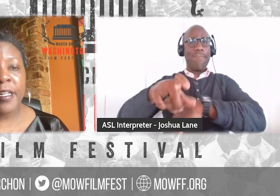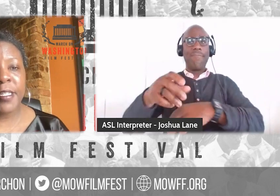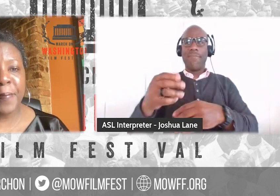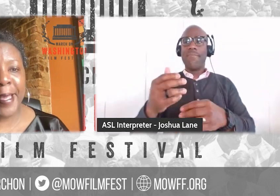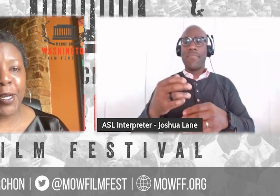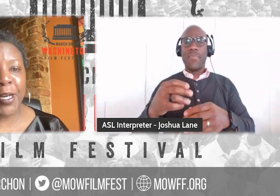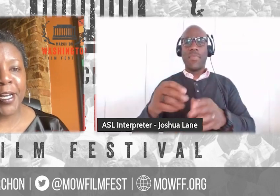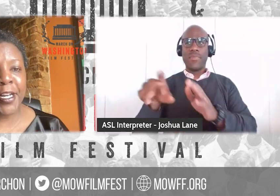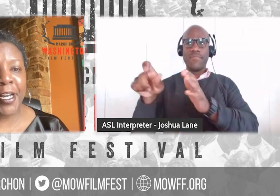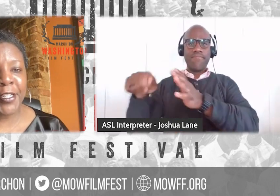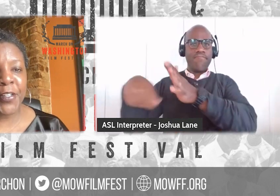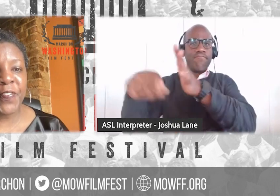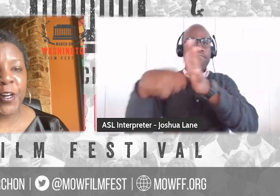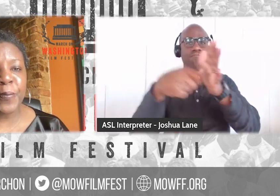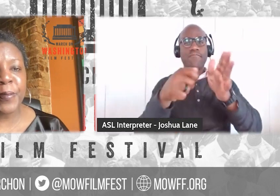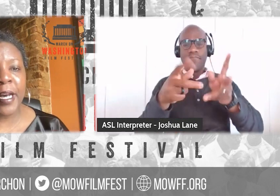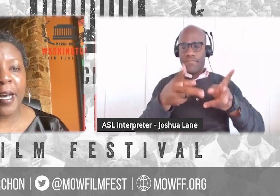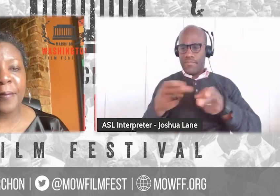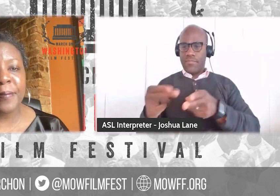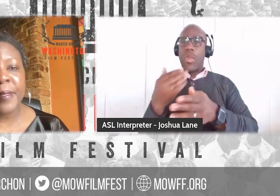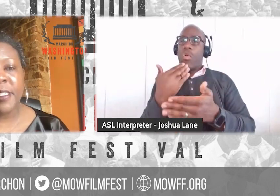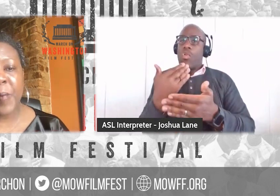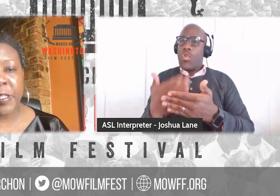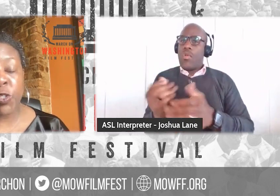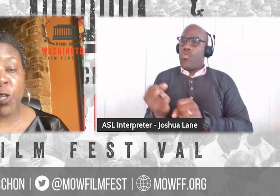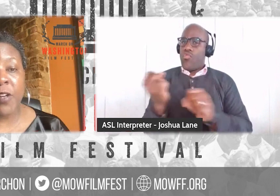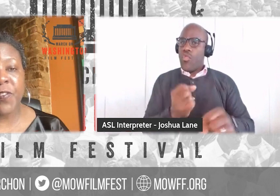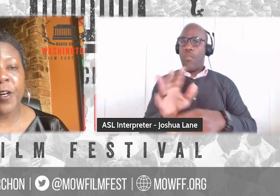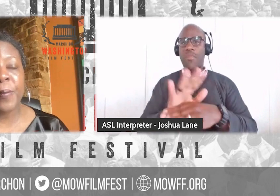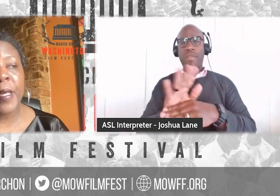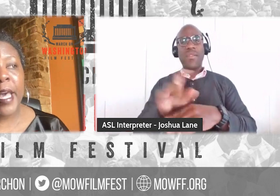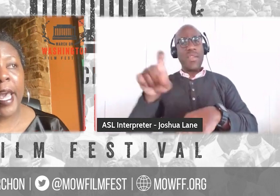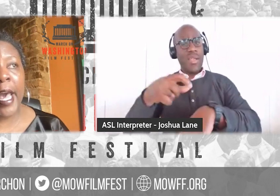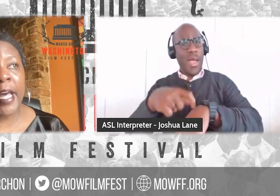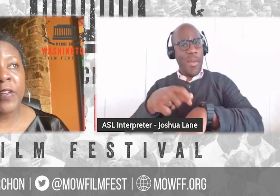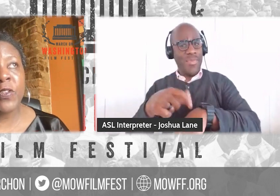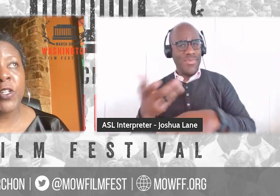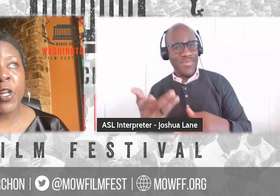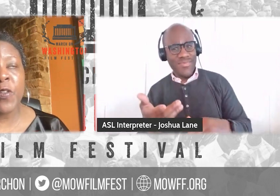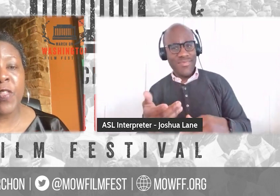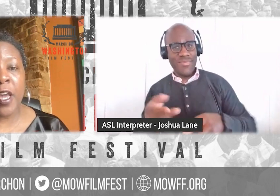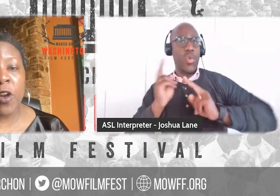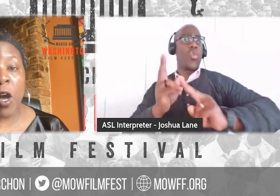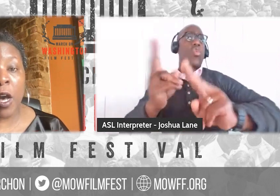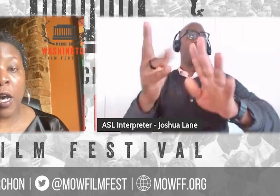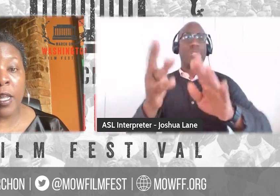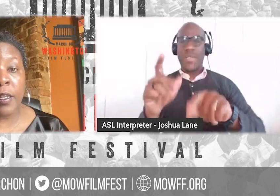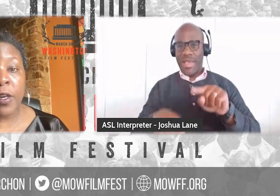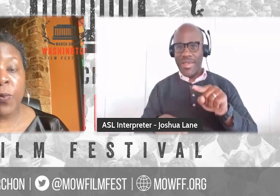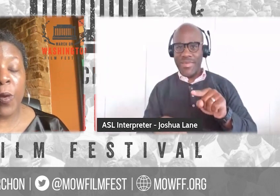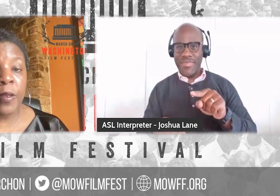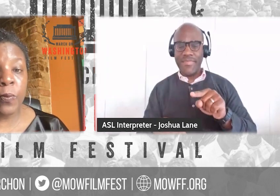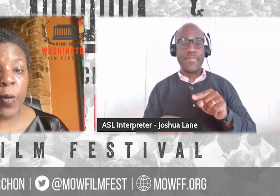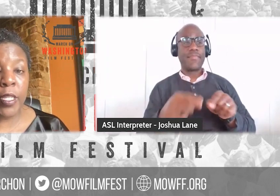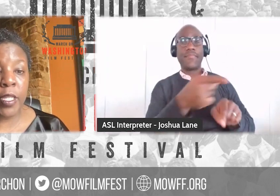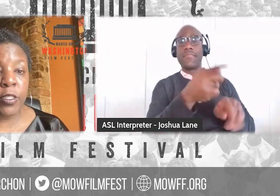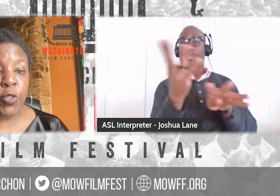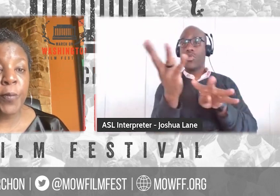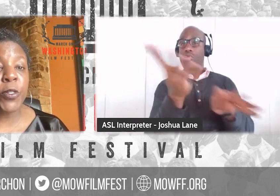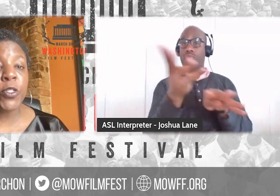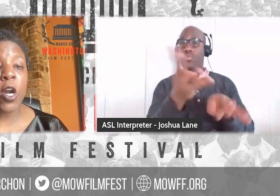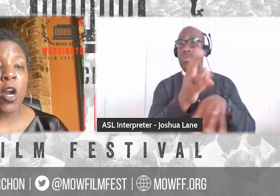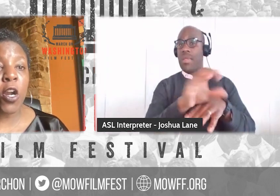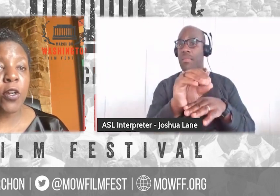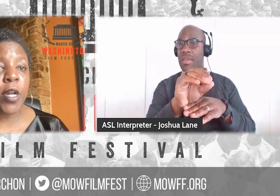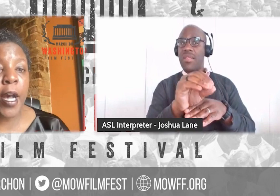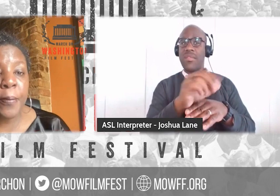to make a good film, make a strong film. And, you know, they're on, when the